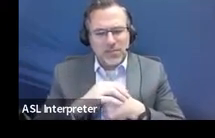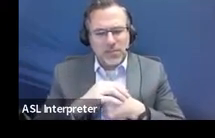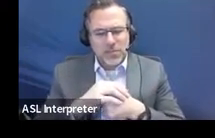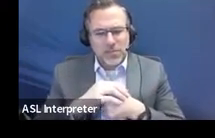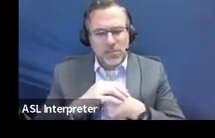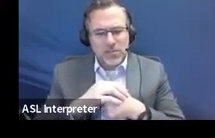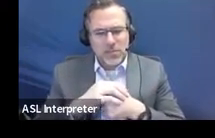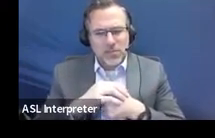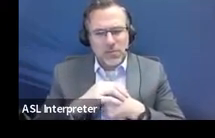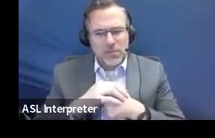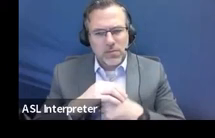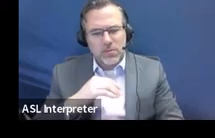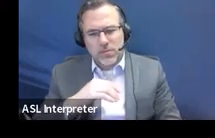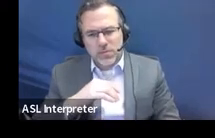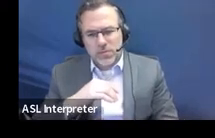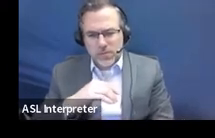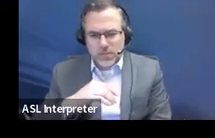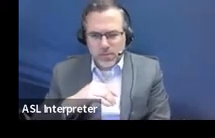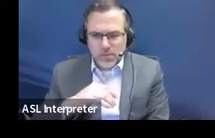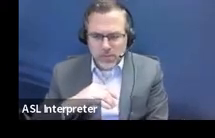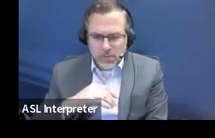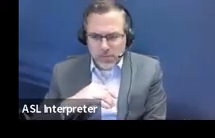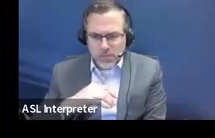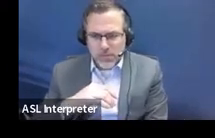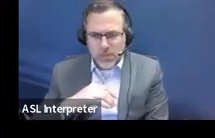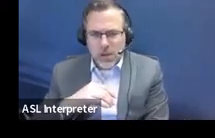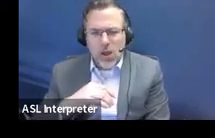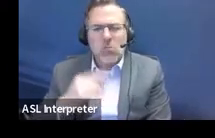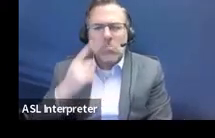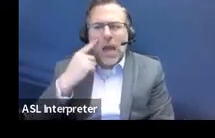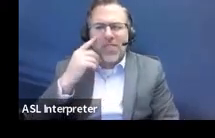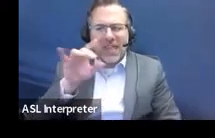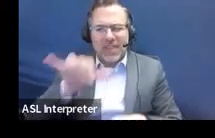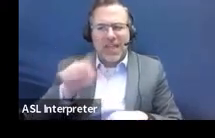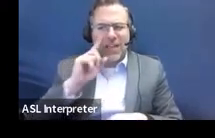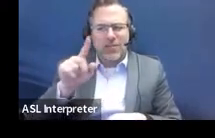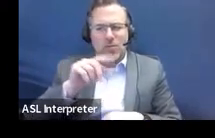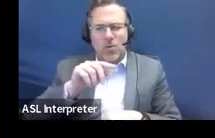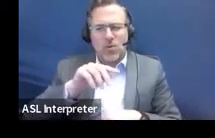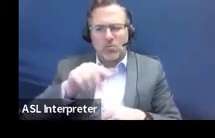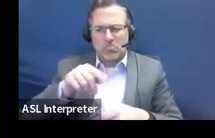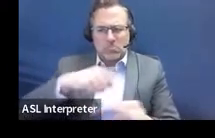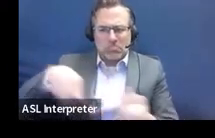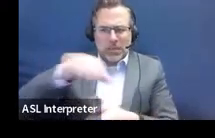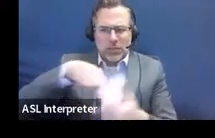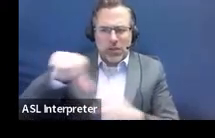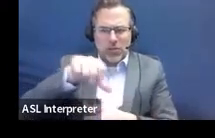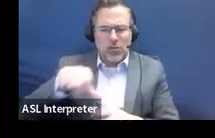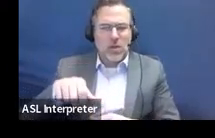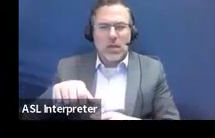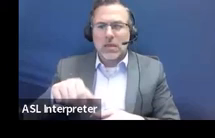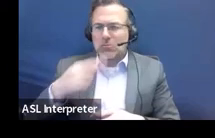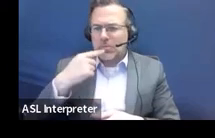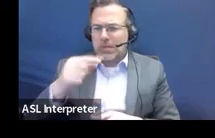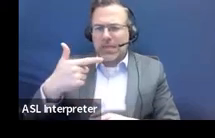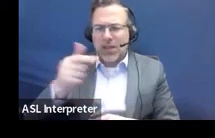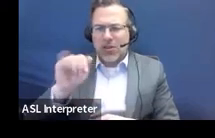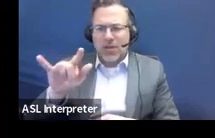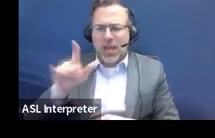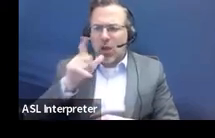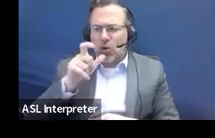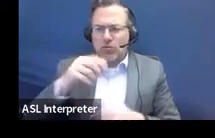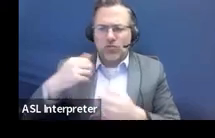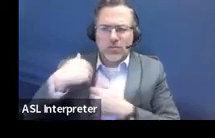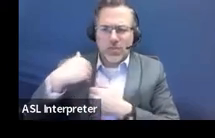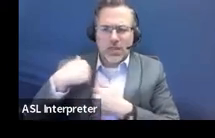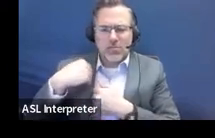Oh, I feel like that might be to all of you folks. So if you want to let Gail know who is typically